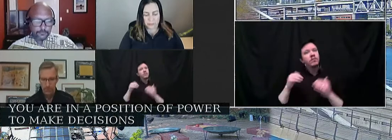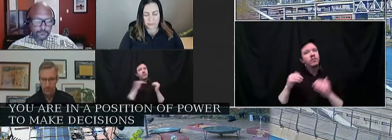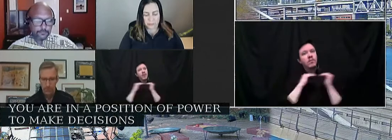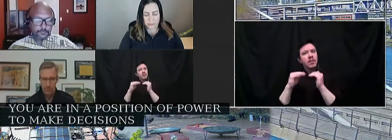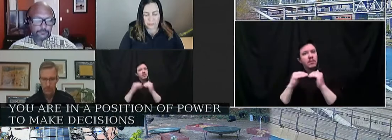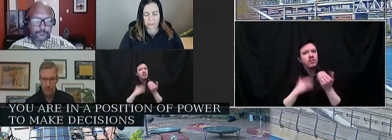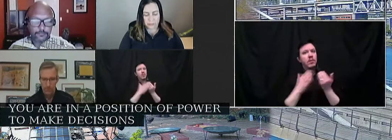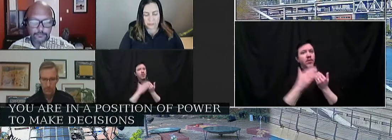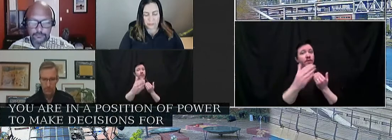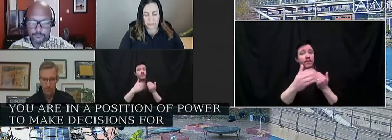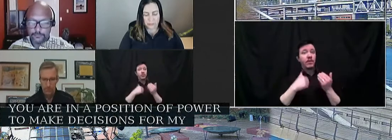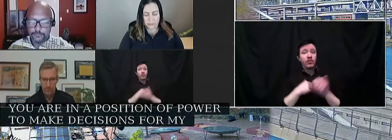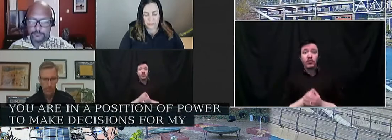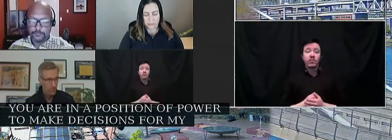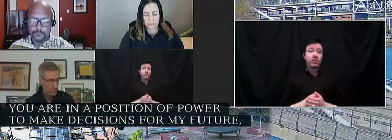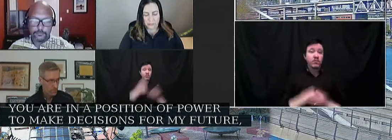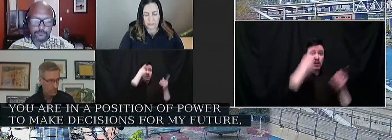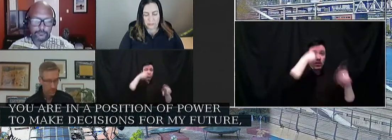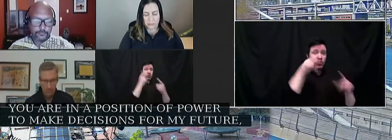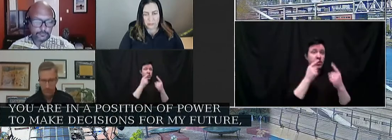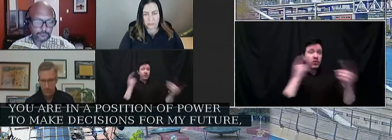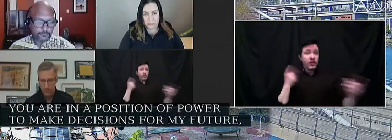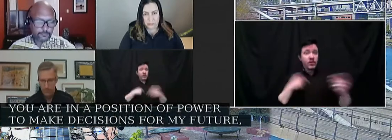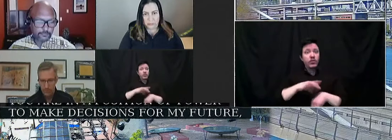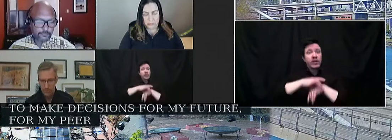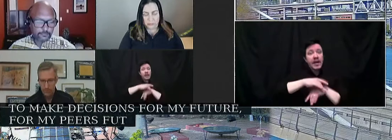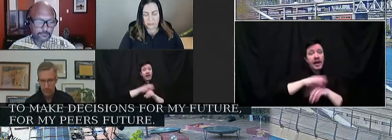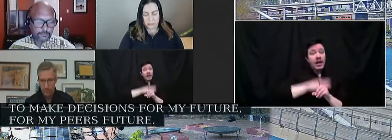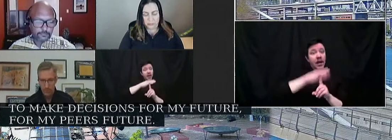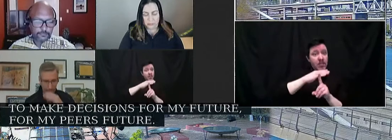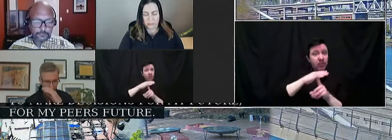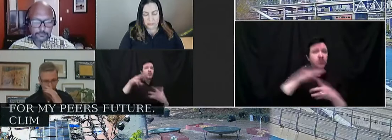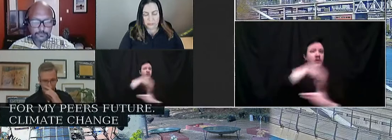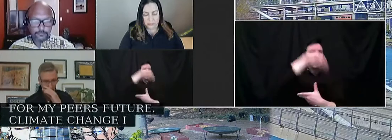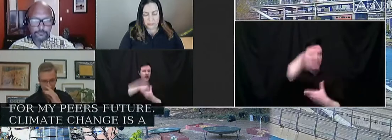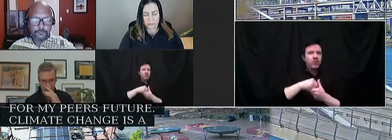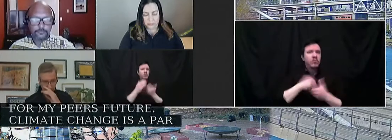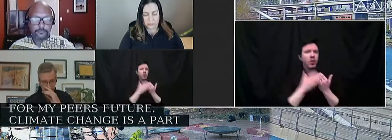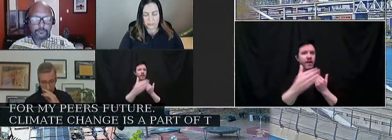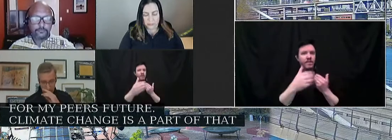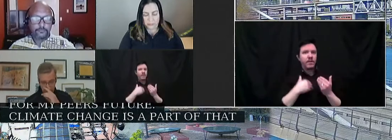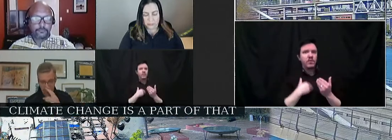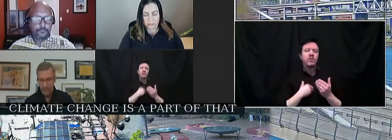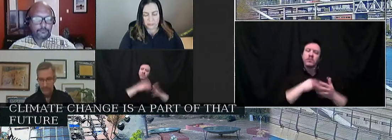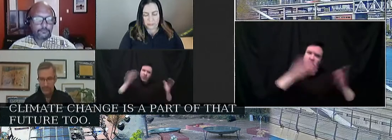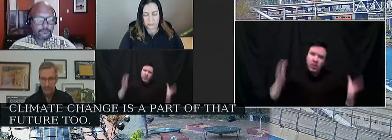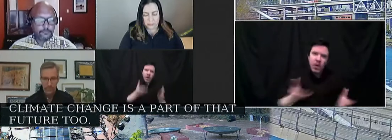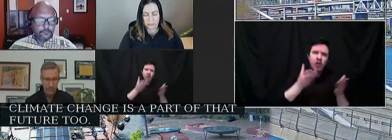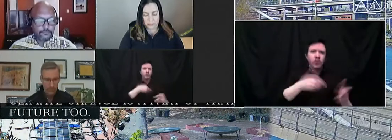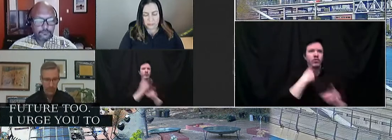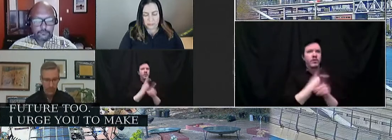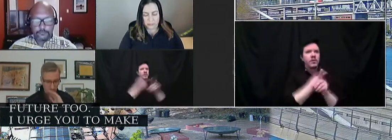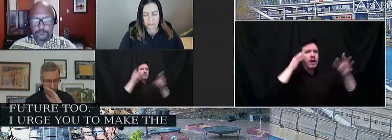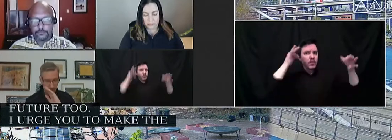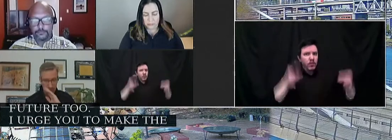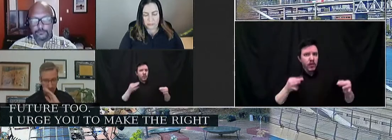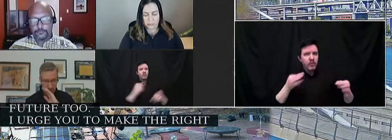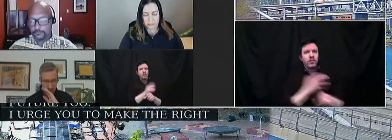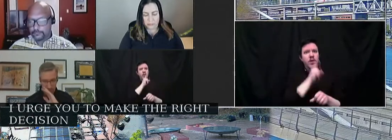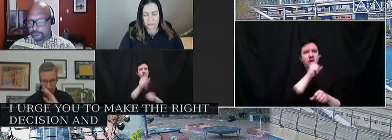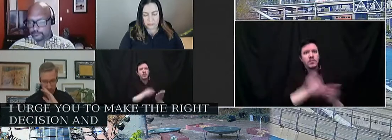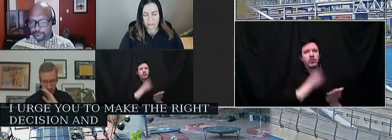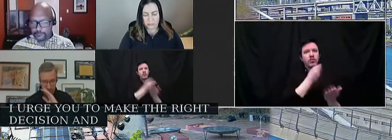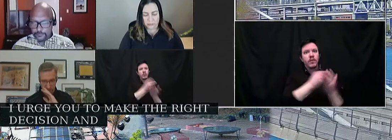Whether we like it or not, climate change is a part of that future too. So I urge you to make the right decision and ensure the financial